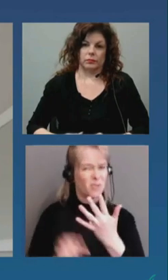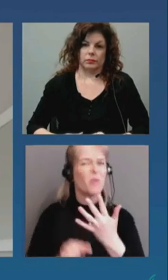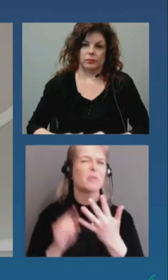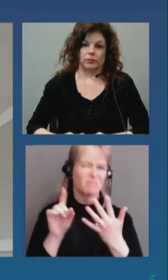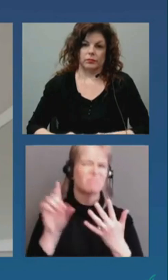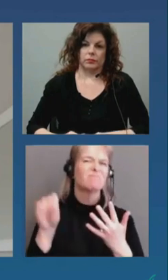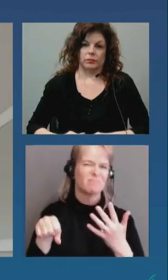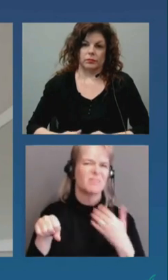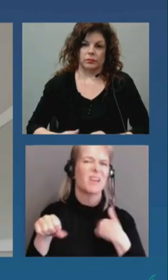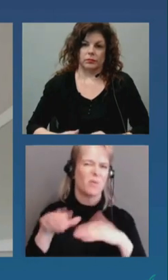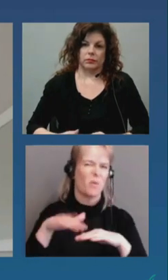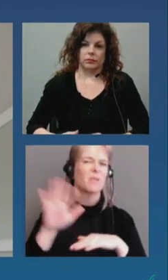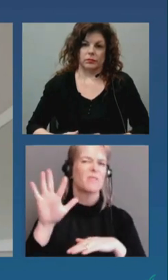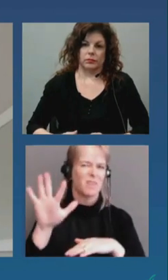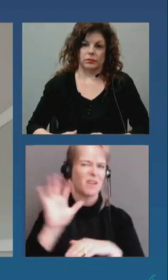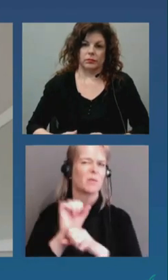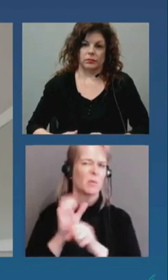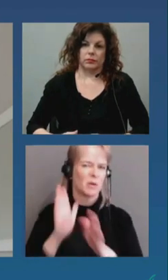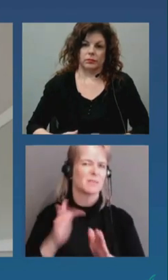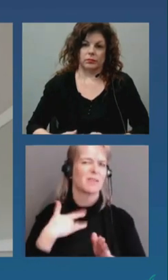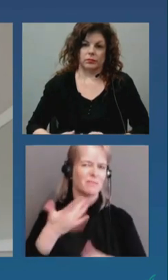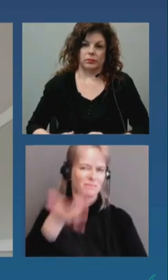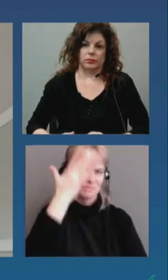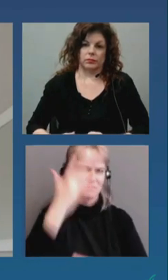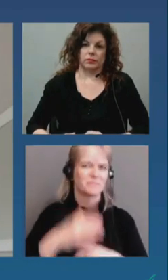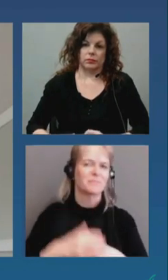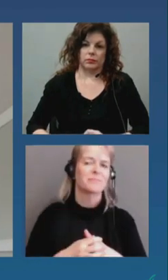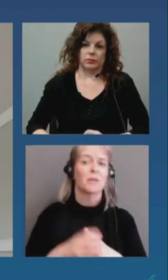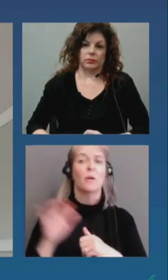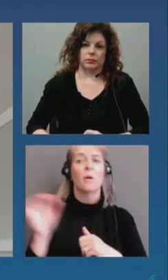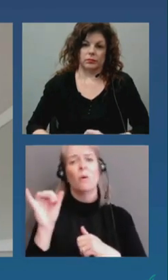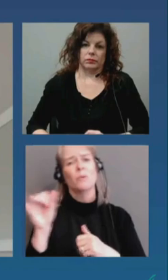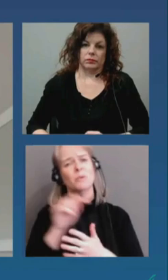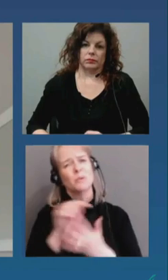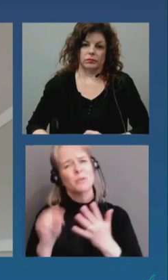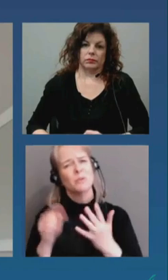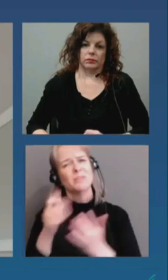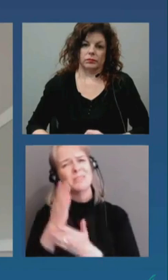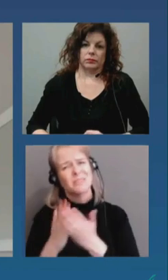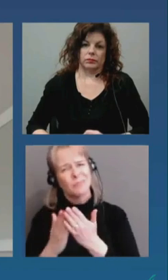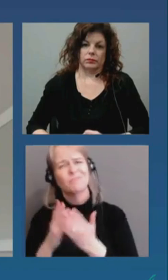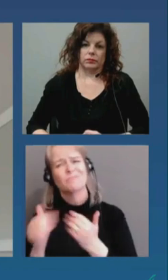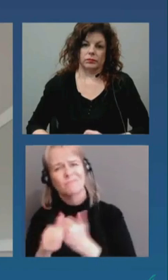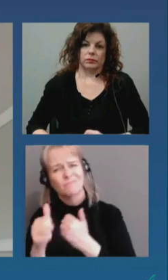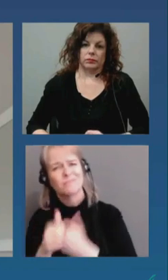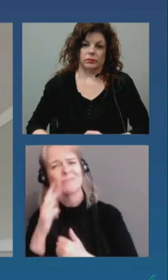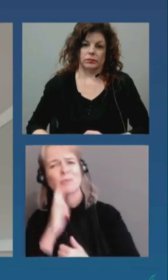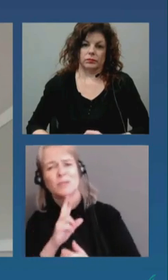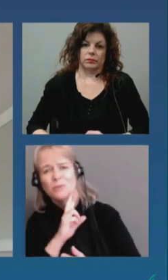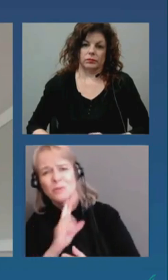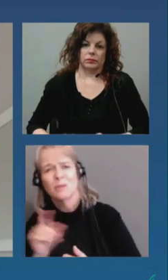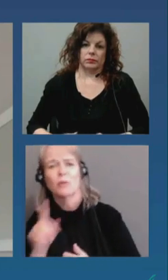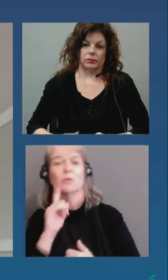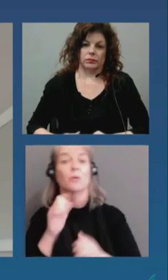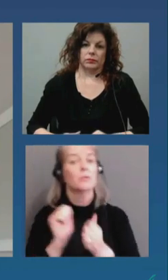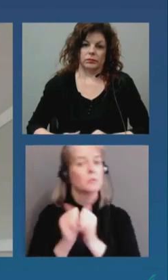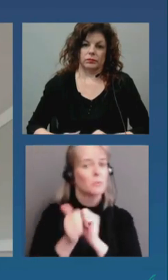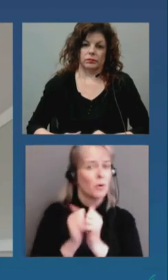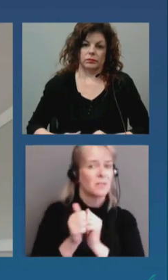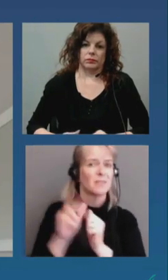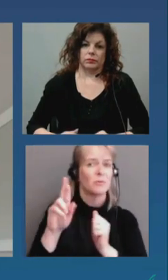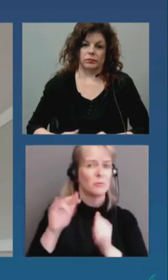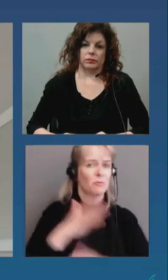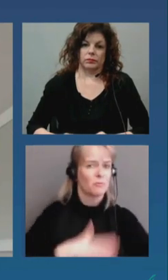top of the list for workplaces that have experienced outbreaks. And sports and recreation activities are also a top contributor.